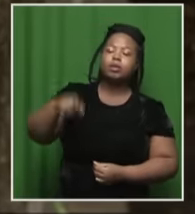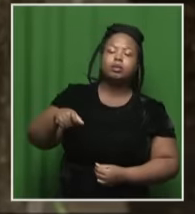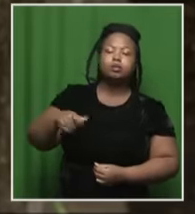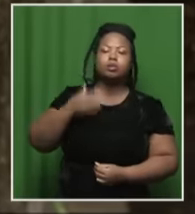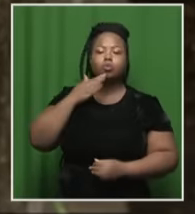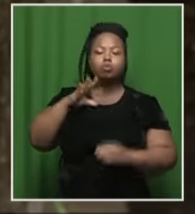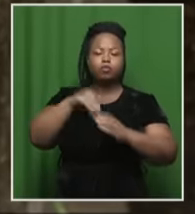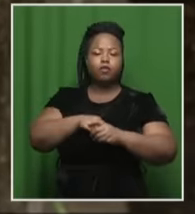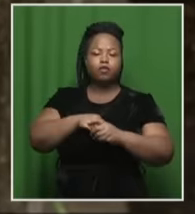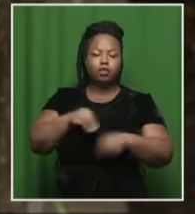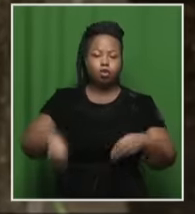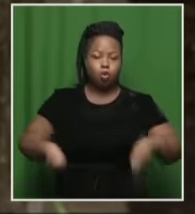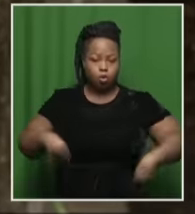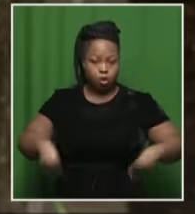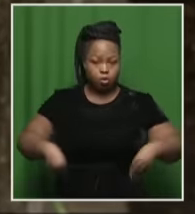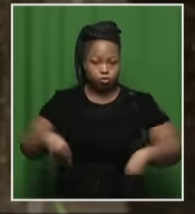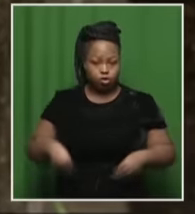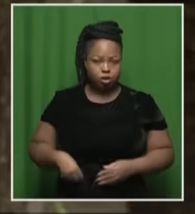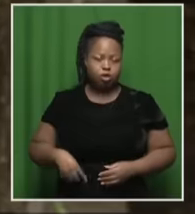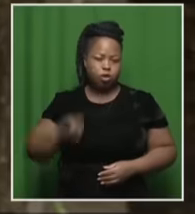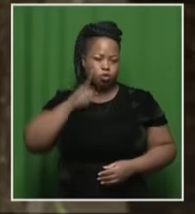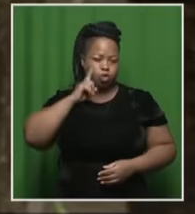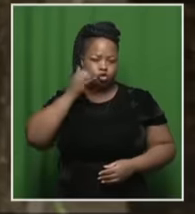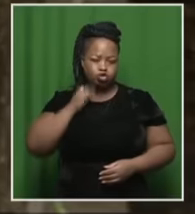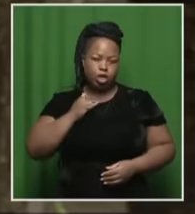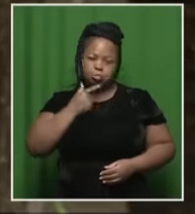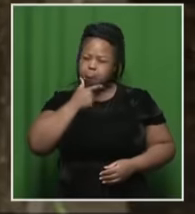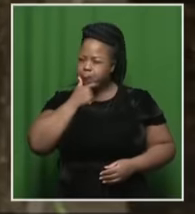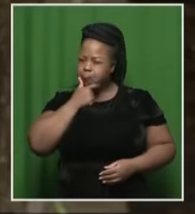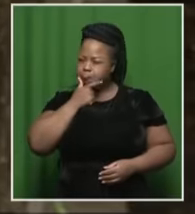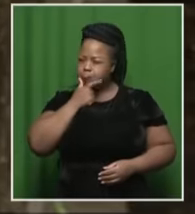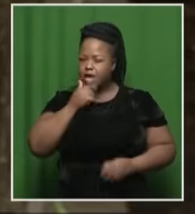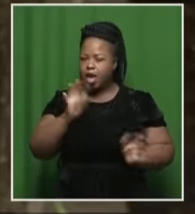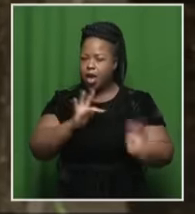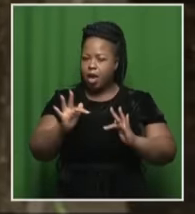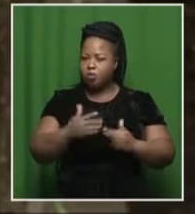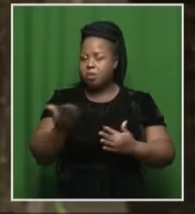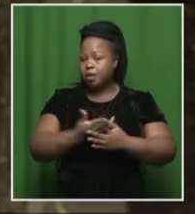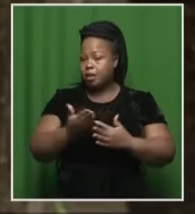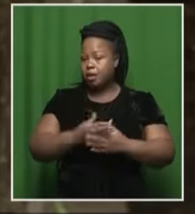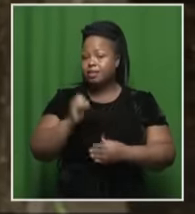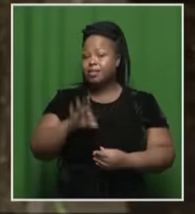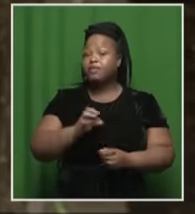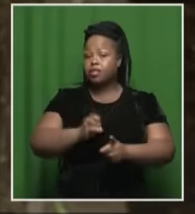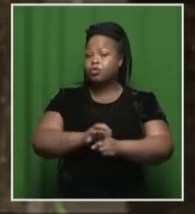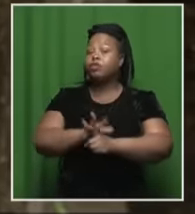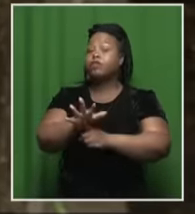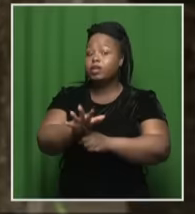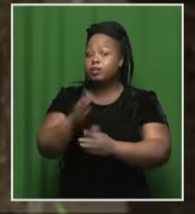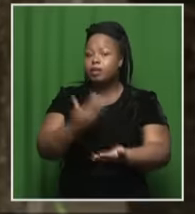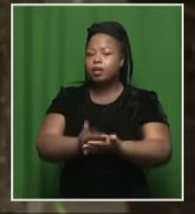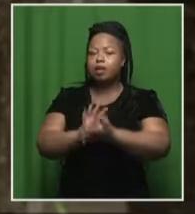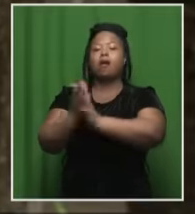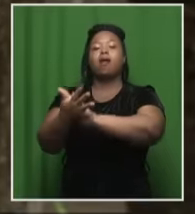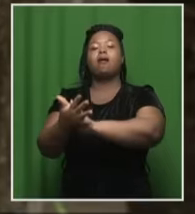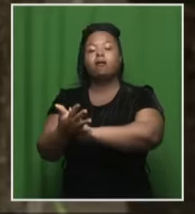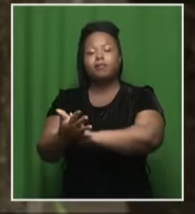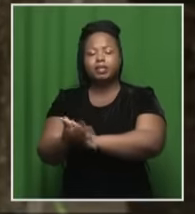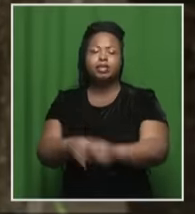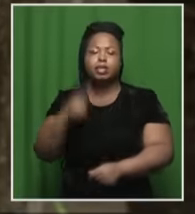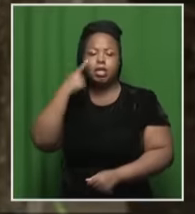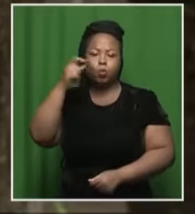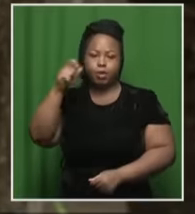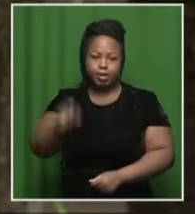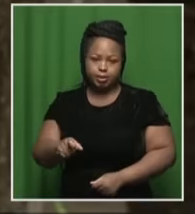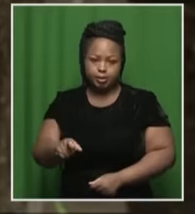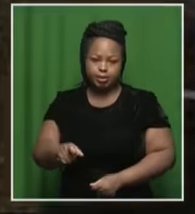this corruption probe. So essentially, they'll look at the nature of the case and whether she has influence to disrupt any of that. They'll